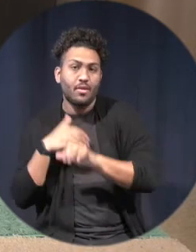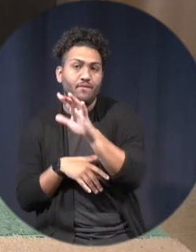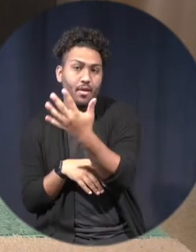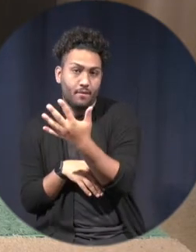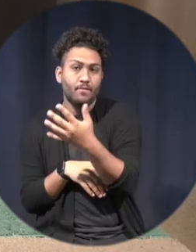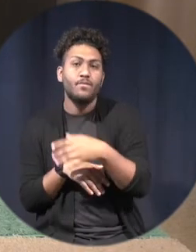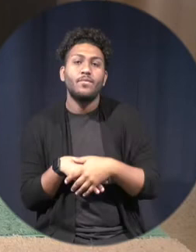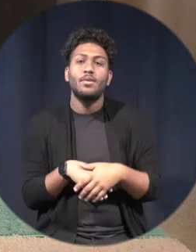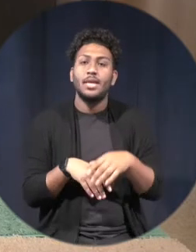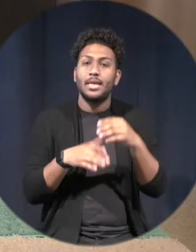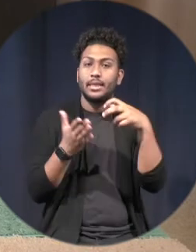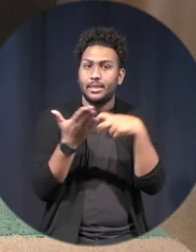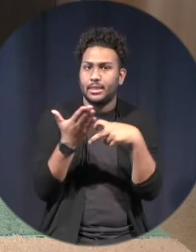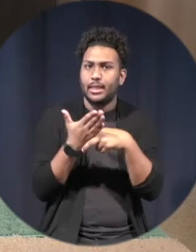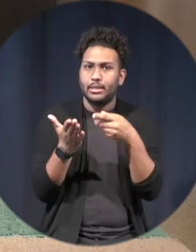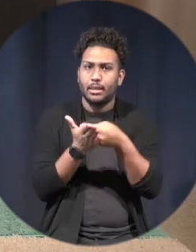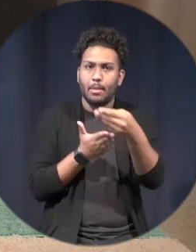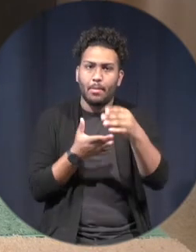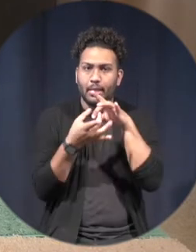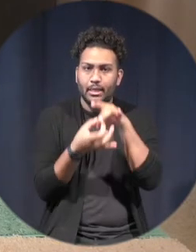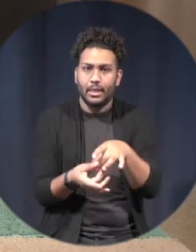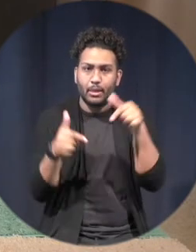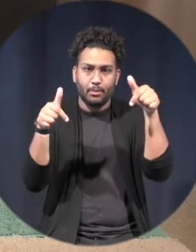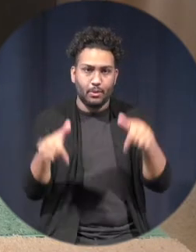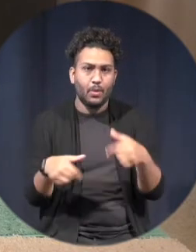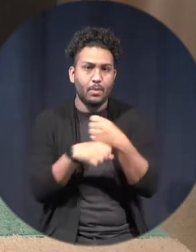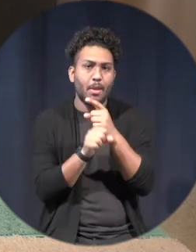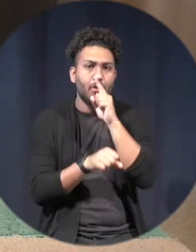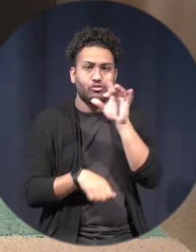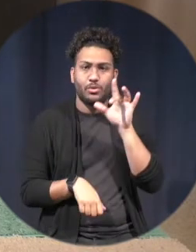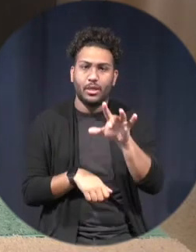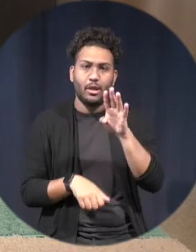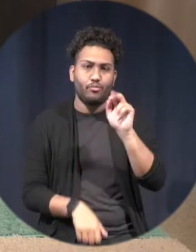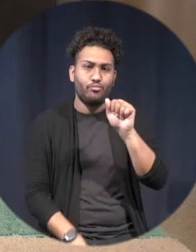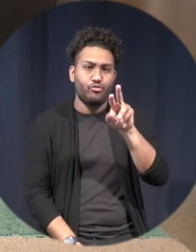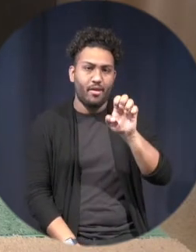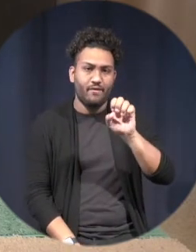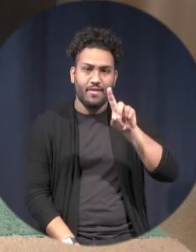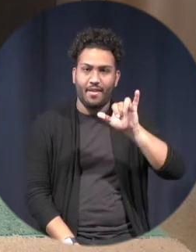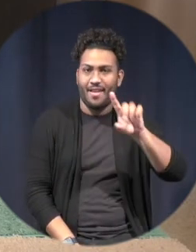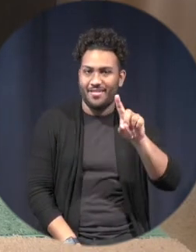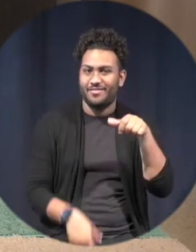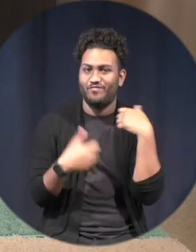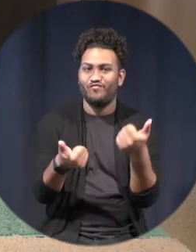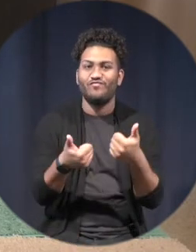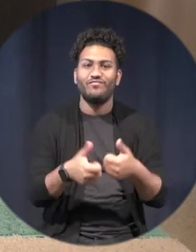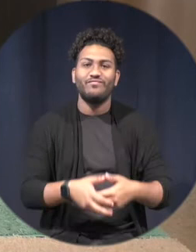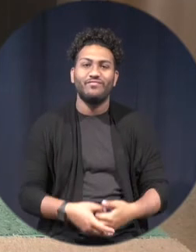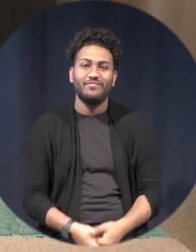Please make sure to select Brave Aid 35. We hope to see you there, and remember, the kids can't wait, so neither should you.